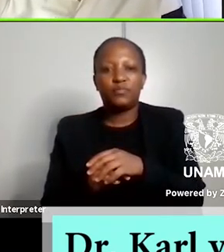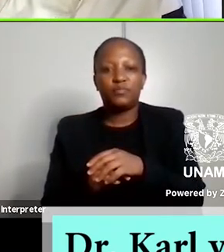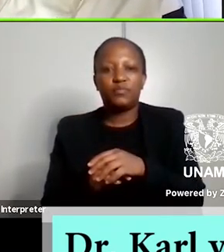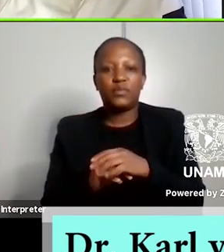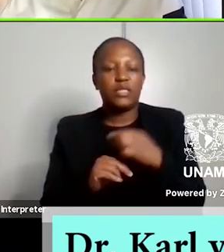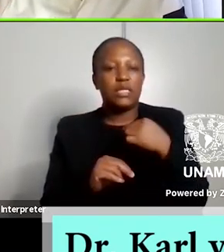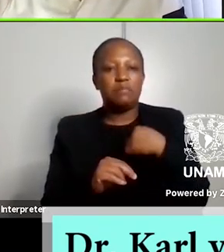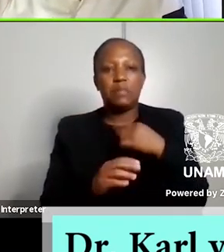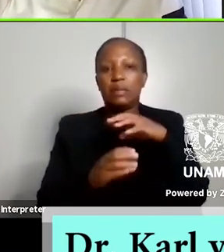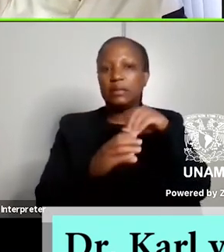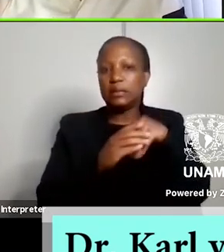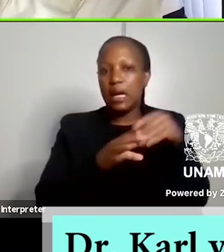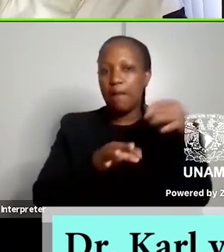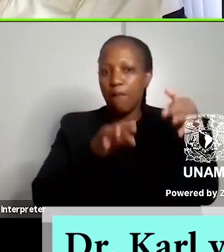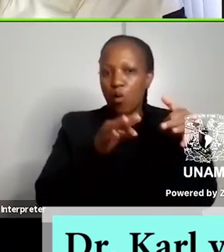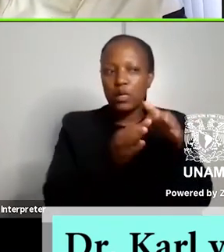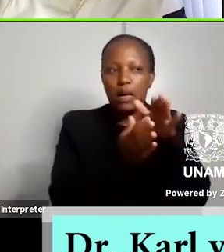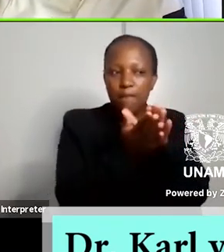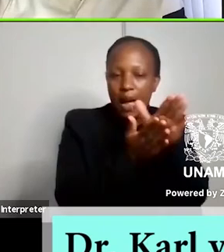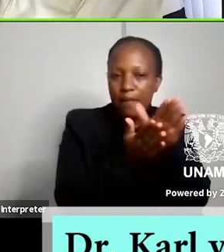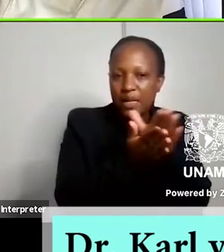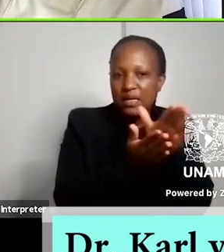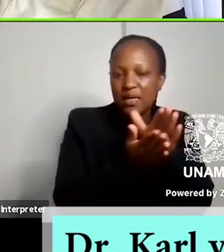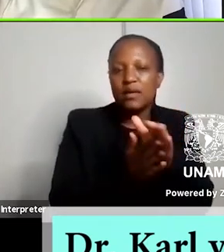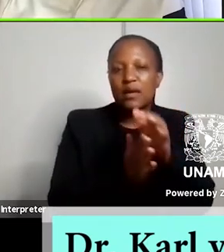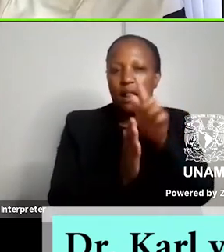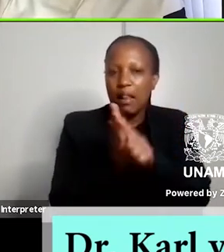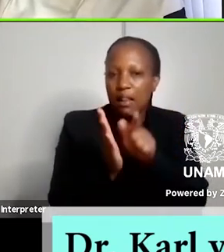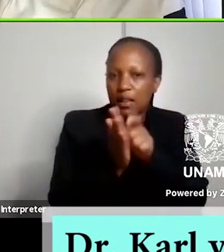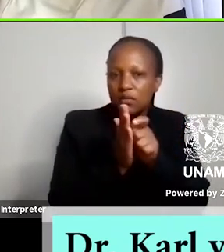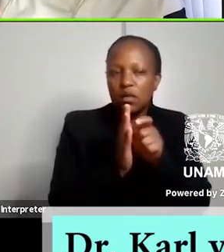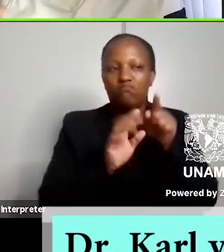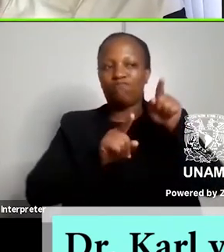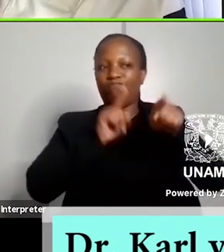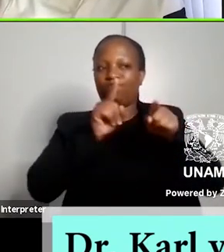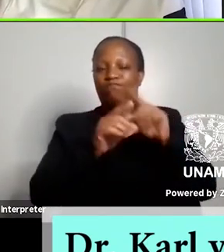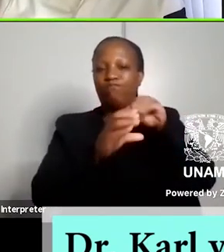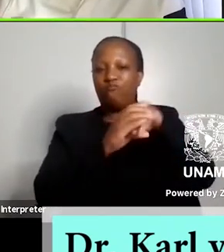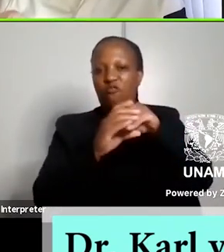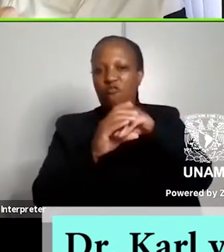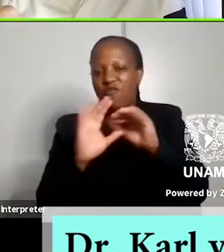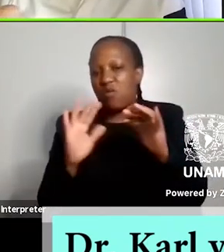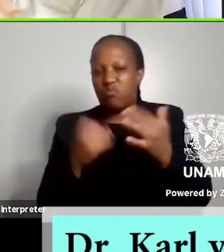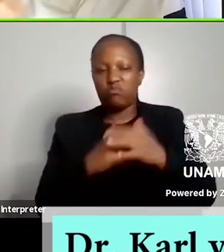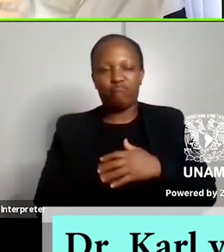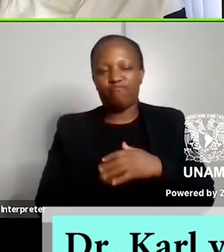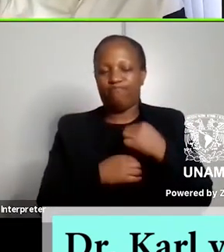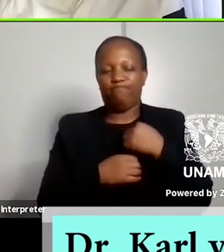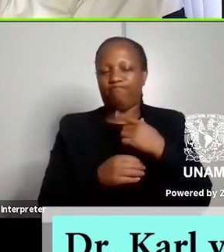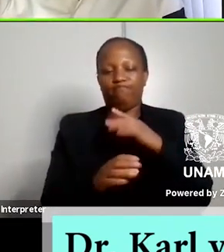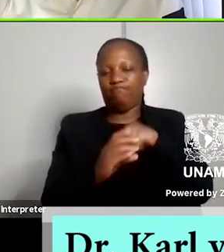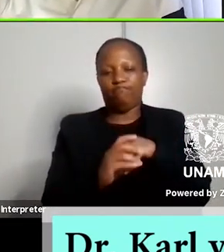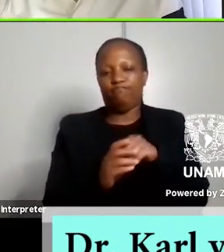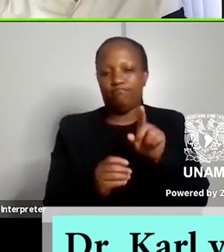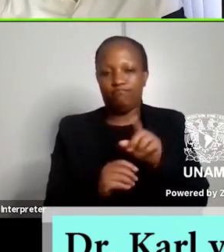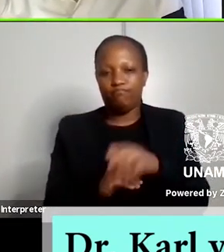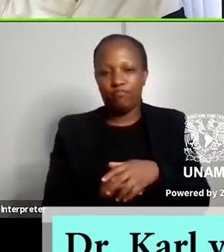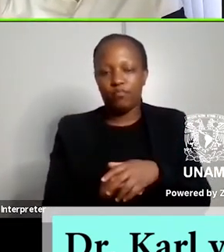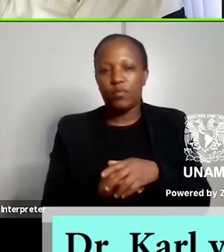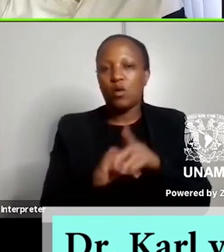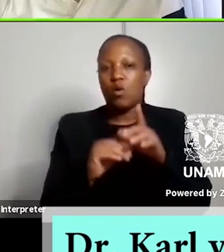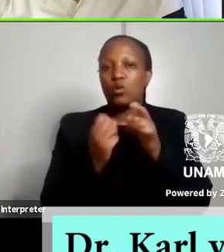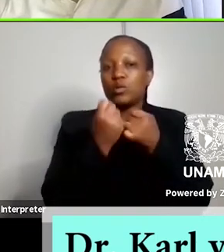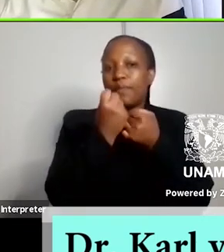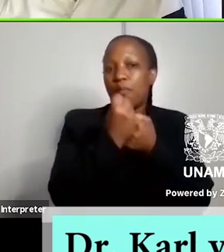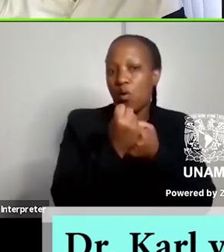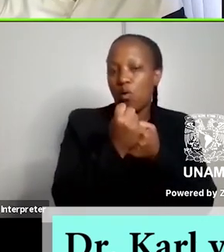at the politics around publication or literary literary criticism um and how it um hinders or supports writers and